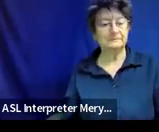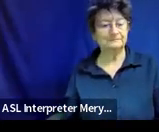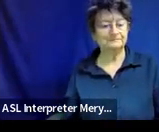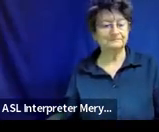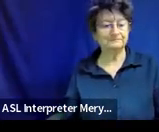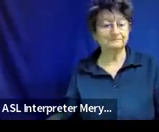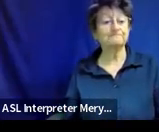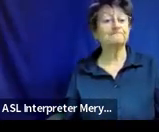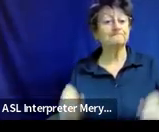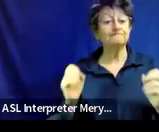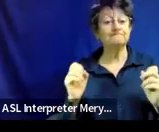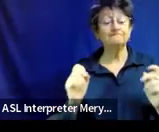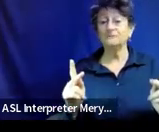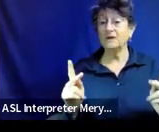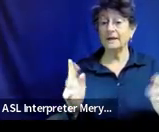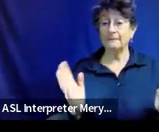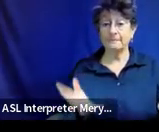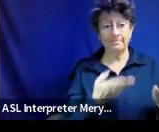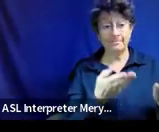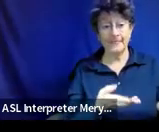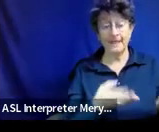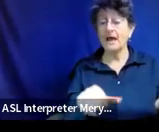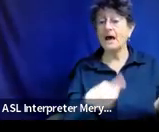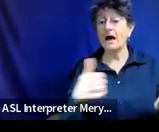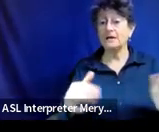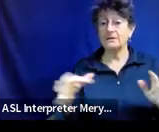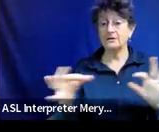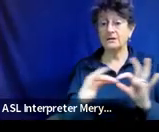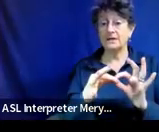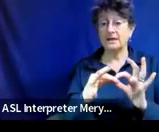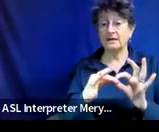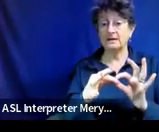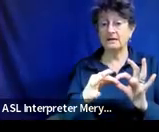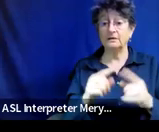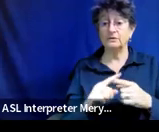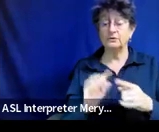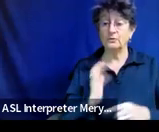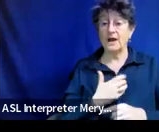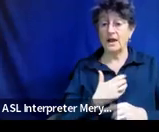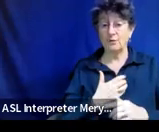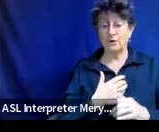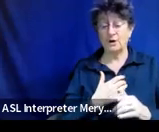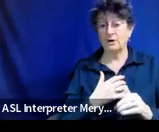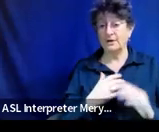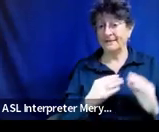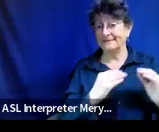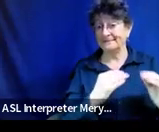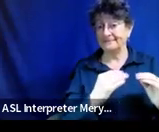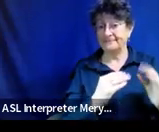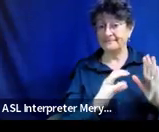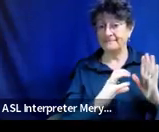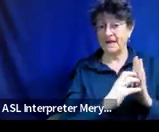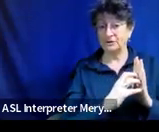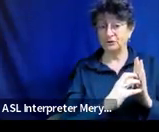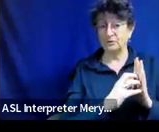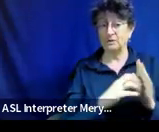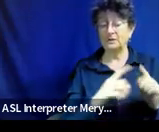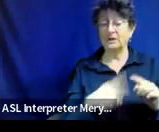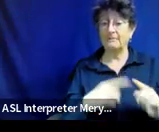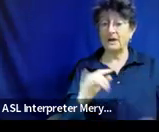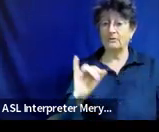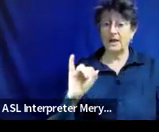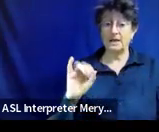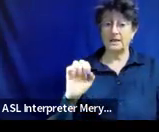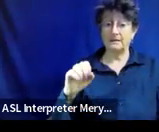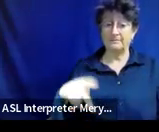Okay. And here is another link to our module about IEP section six, seven, and eight that may go into